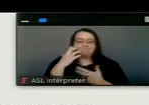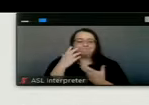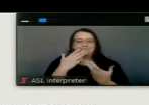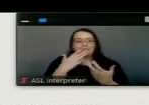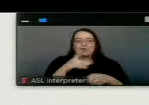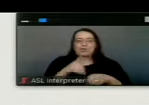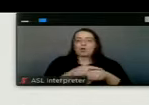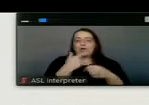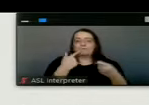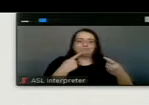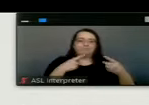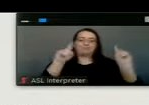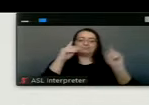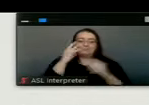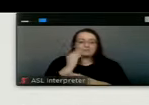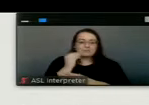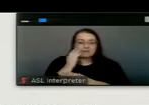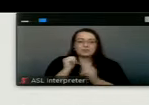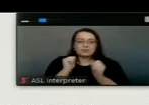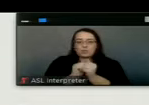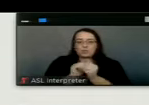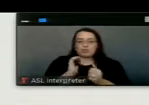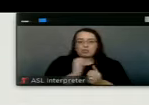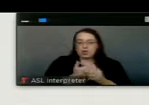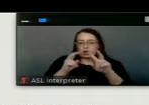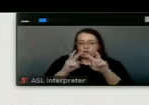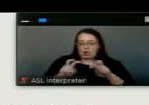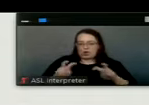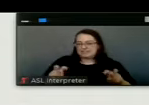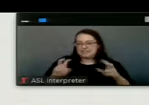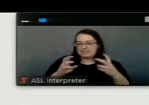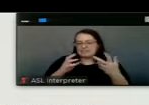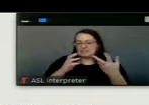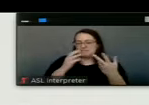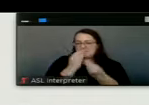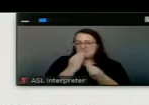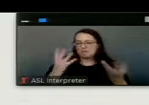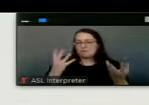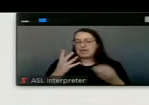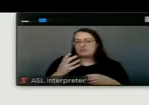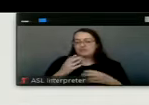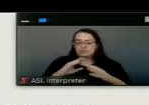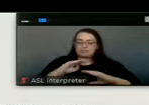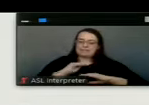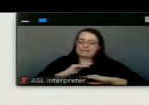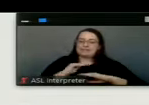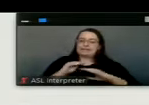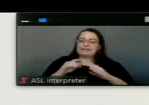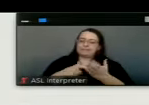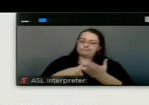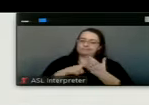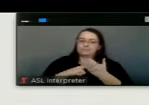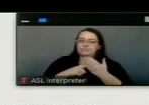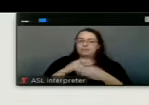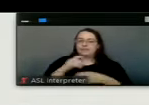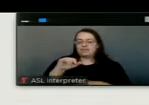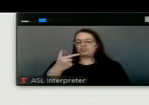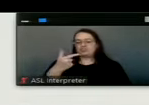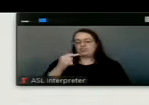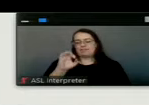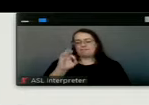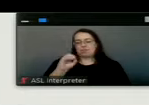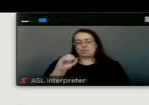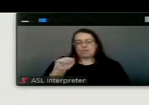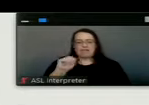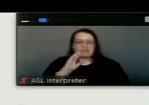long successful experience with our audited financial statements in meeting the standards put out by the GFOA. And we will